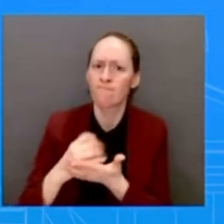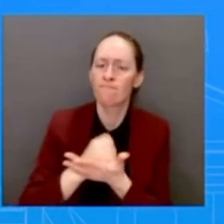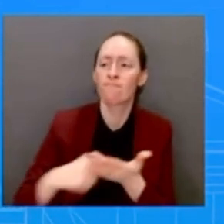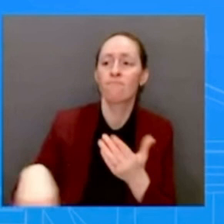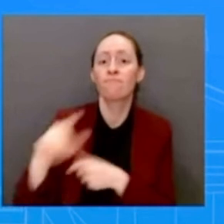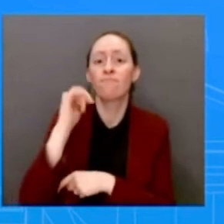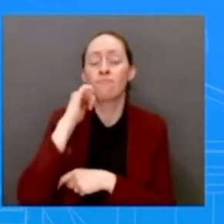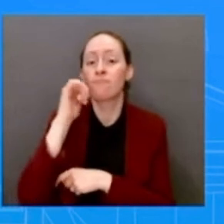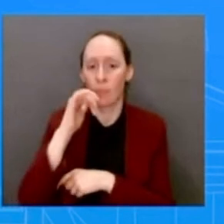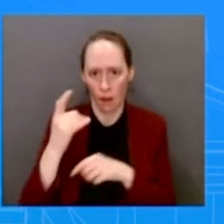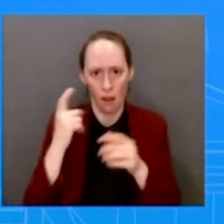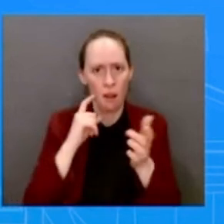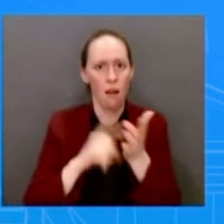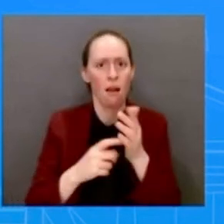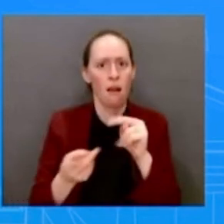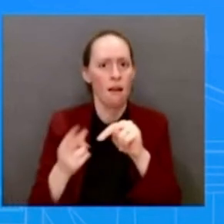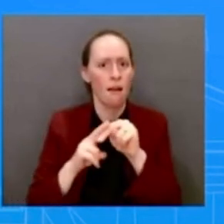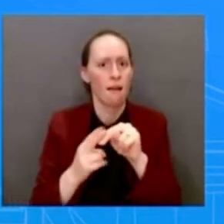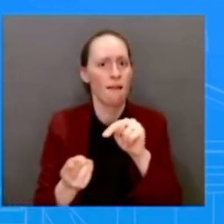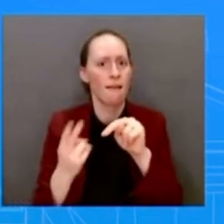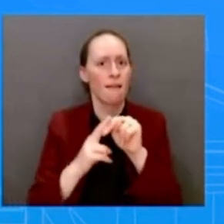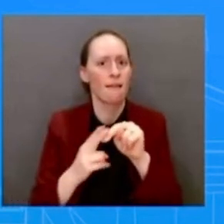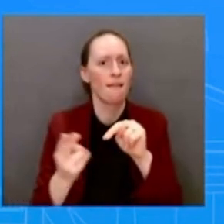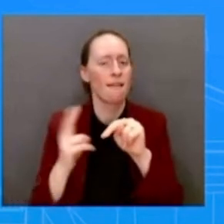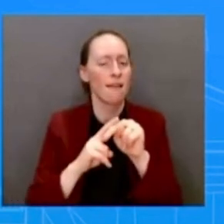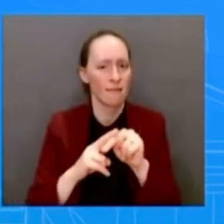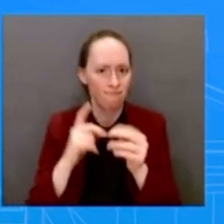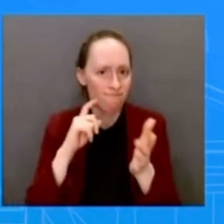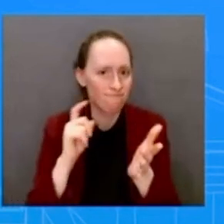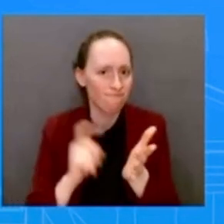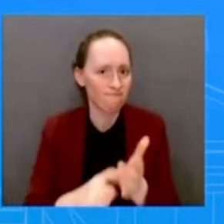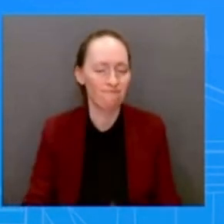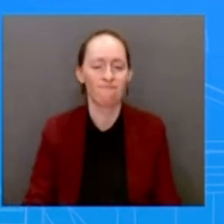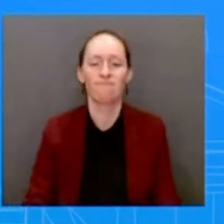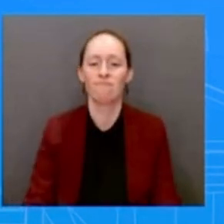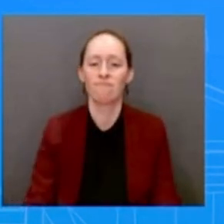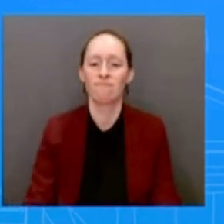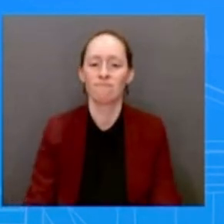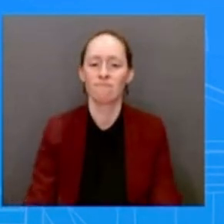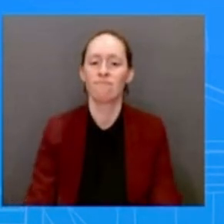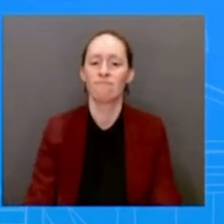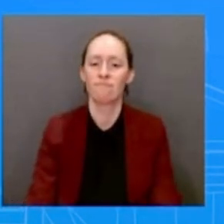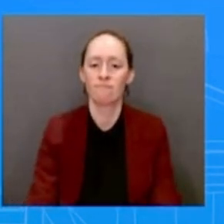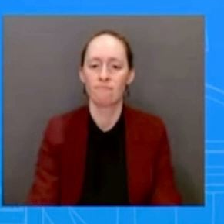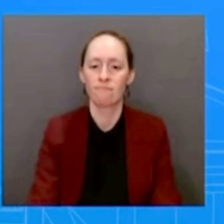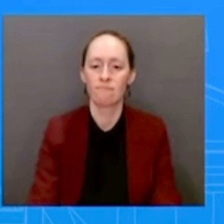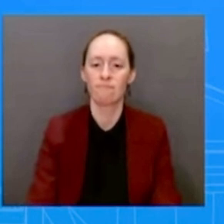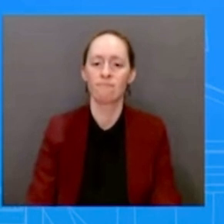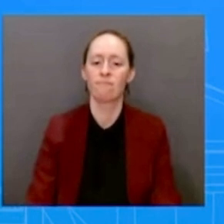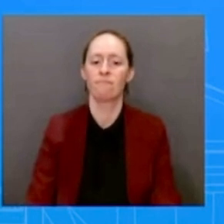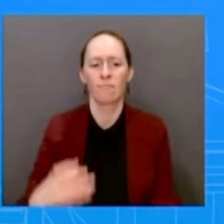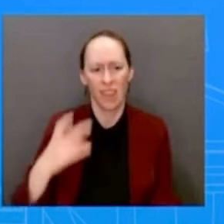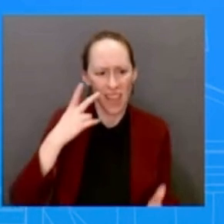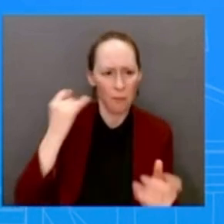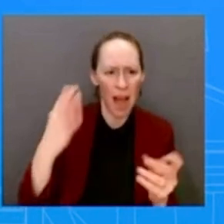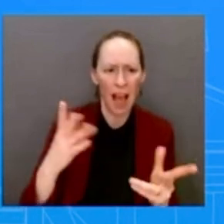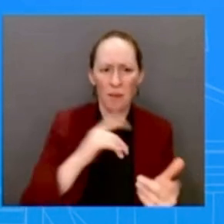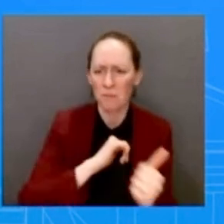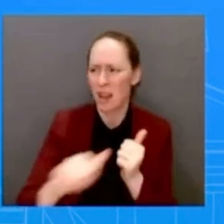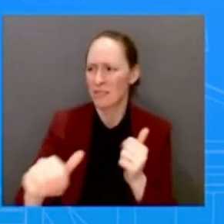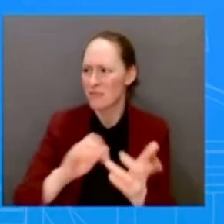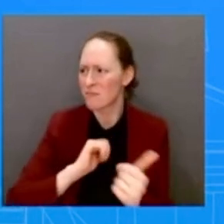pieces of legislation that were passed under this President, capping insulin by $35